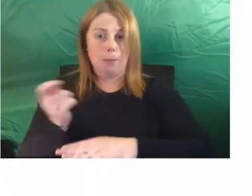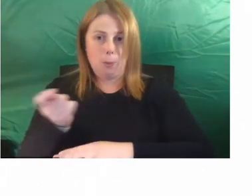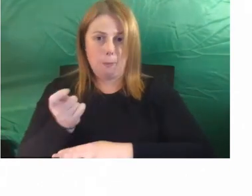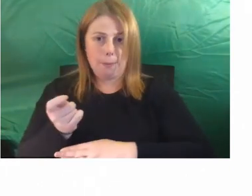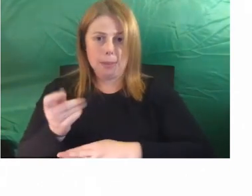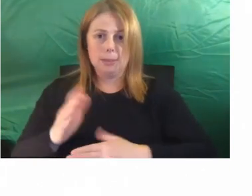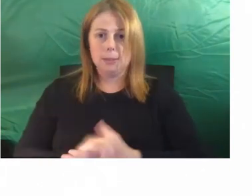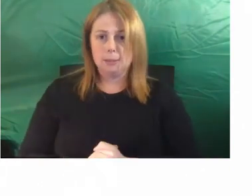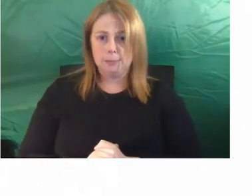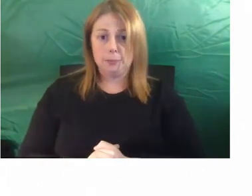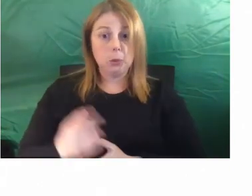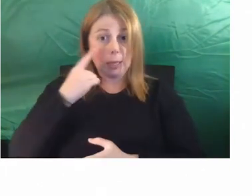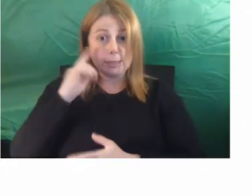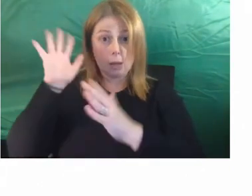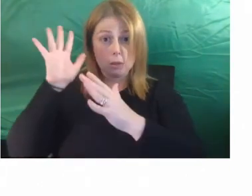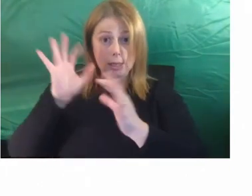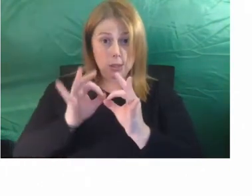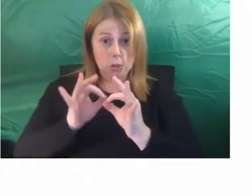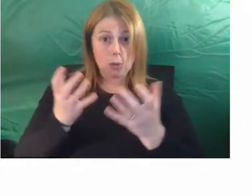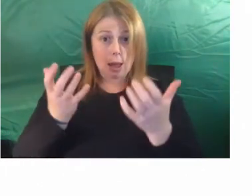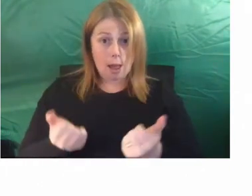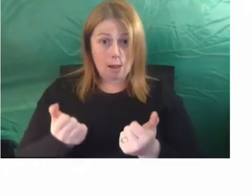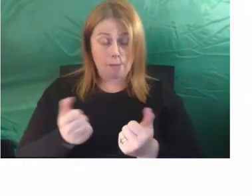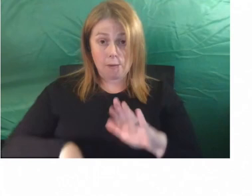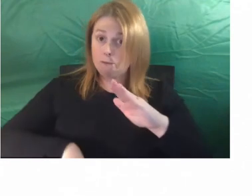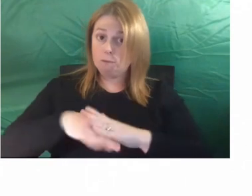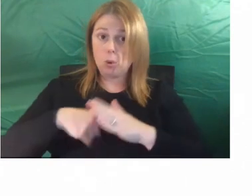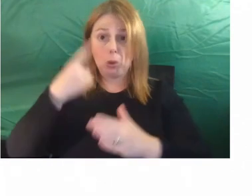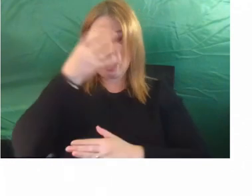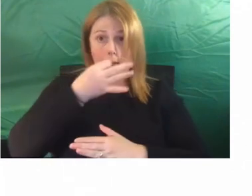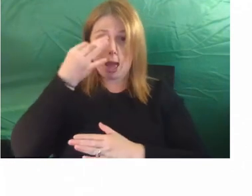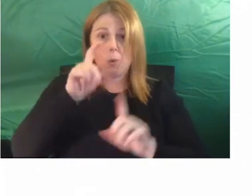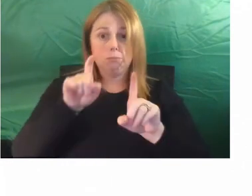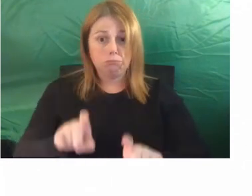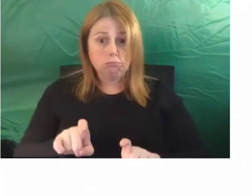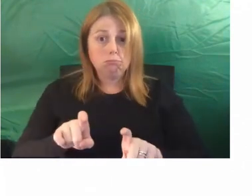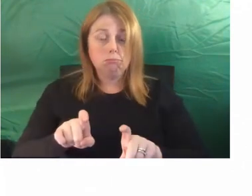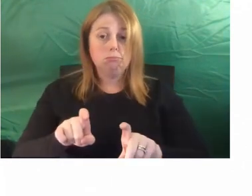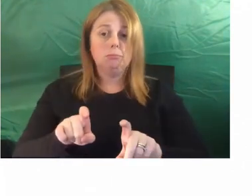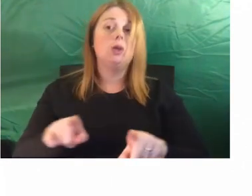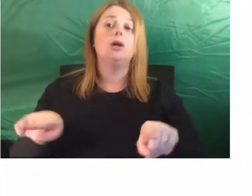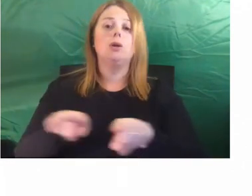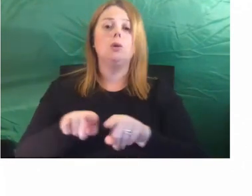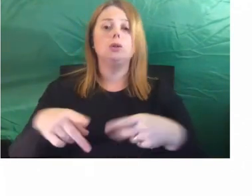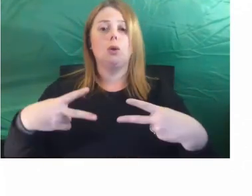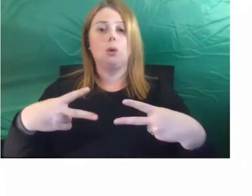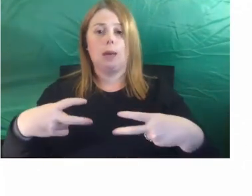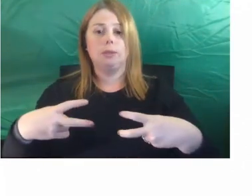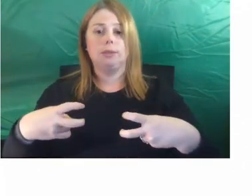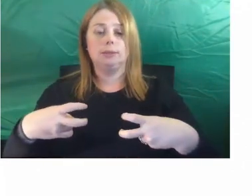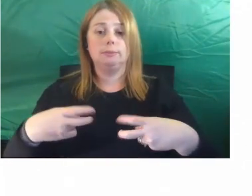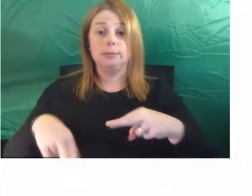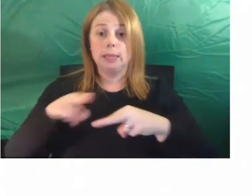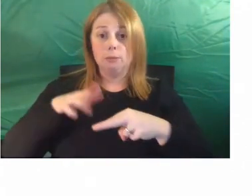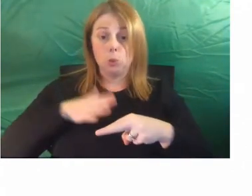As you see, there's an Auslan interpreter who will be with us for the whole hour today, as well as closed captions. If you need access to the closed